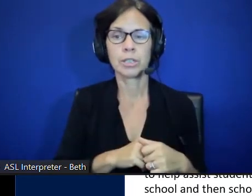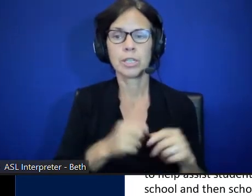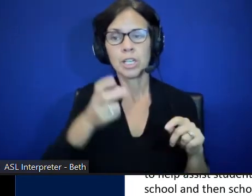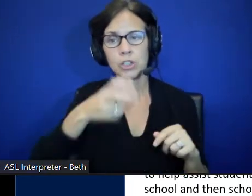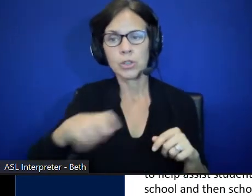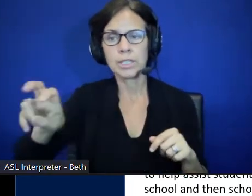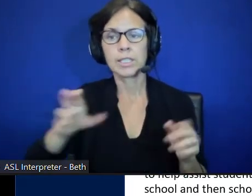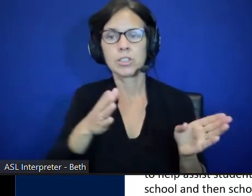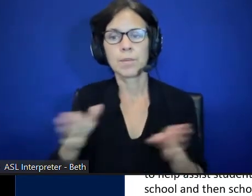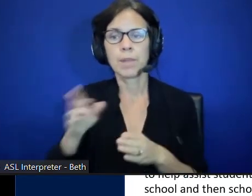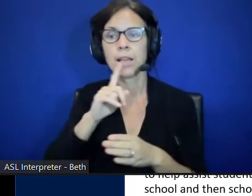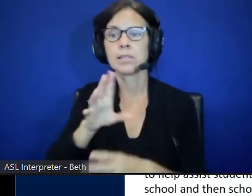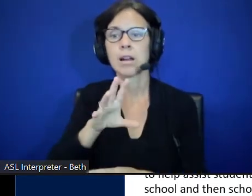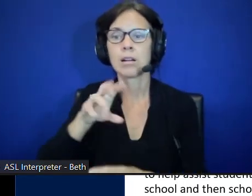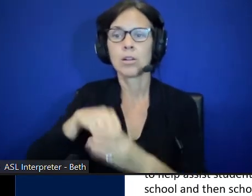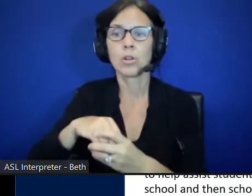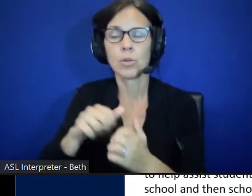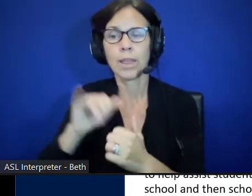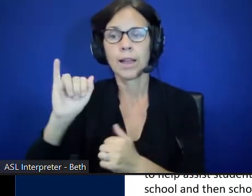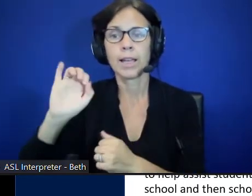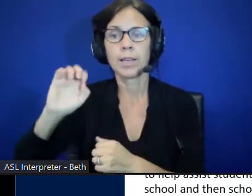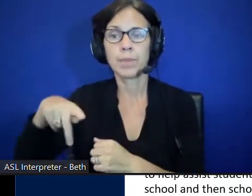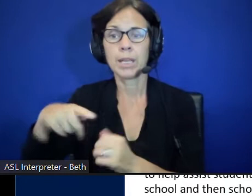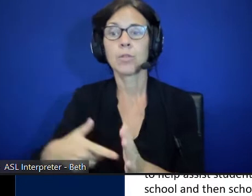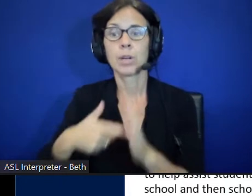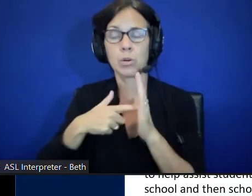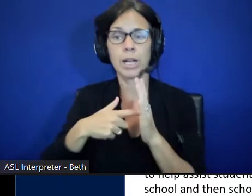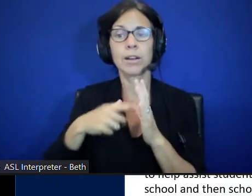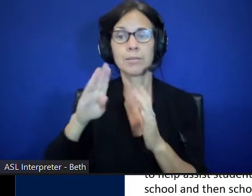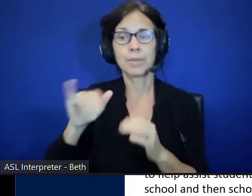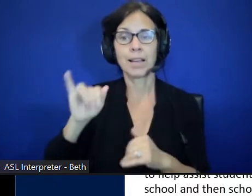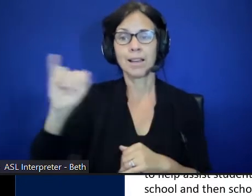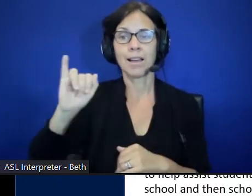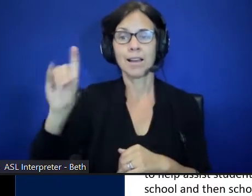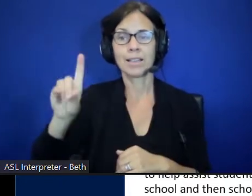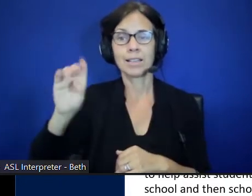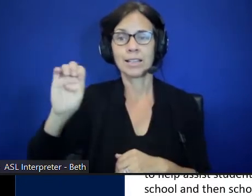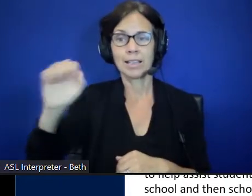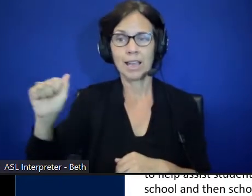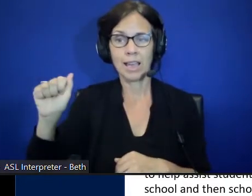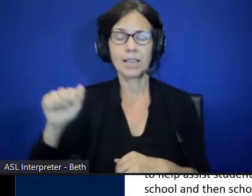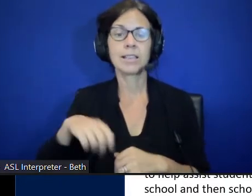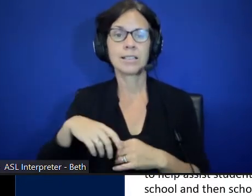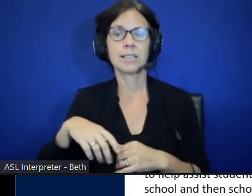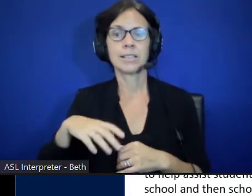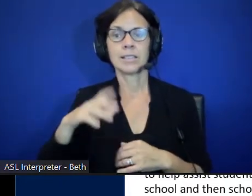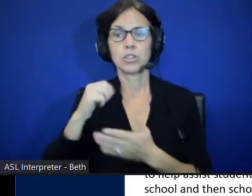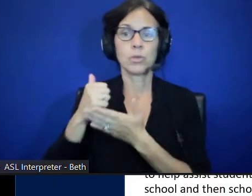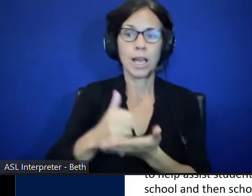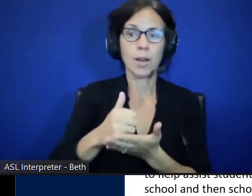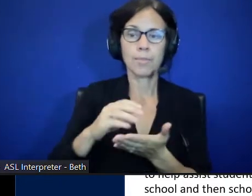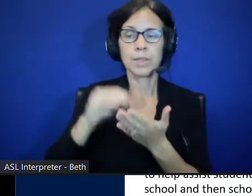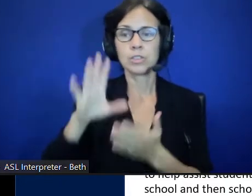are part of an IP. It's required by idea or idea there to assist the student